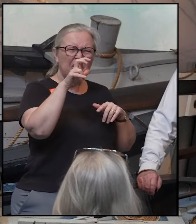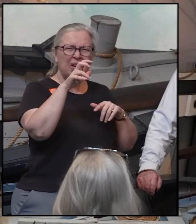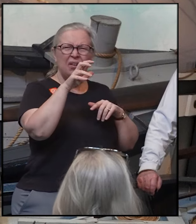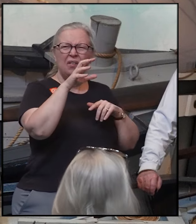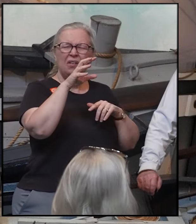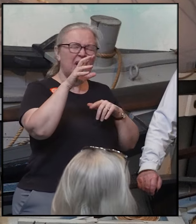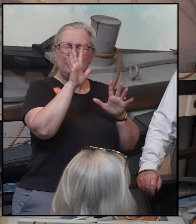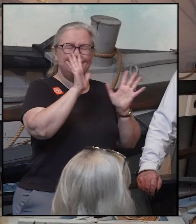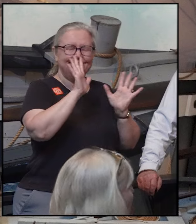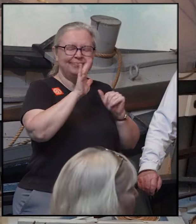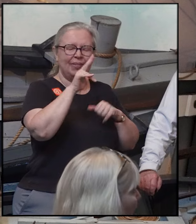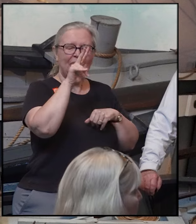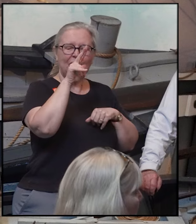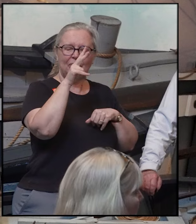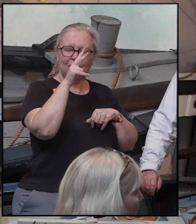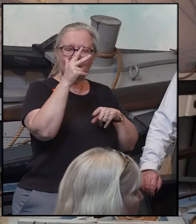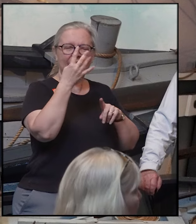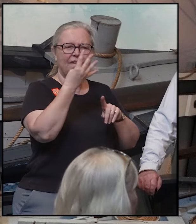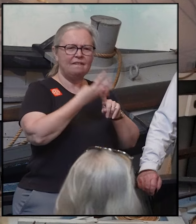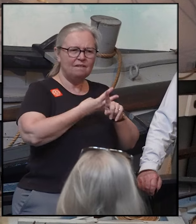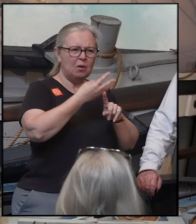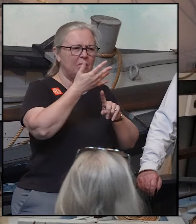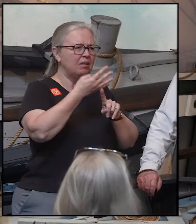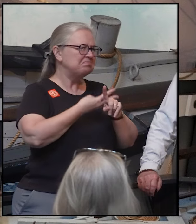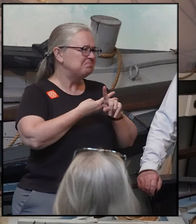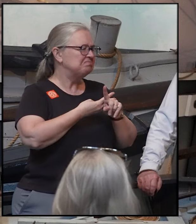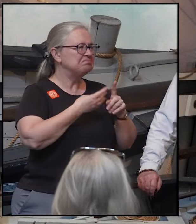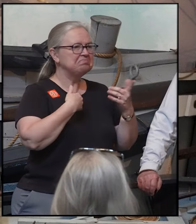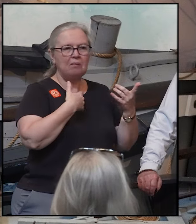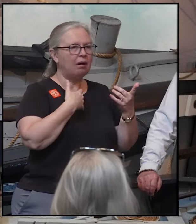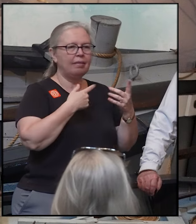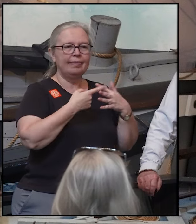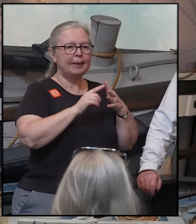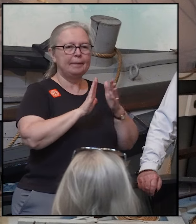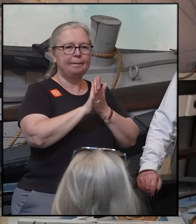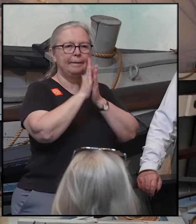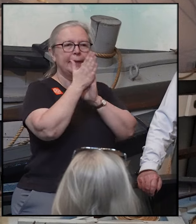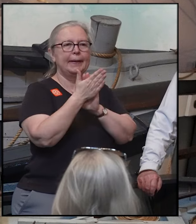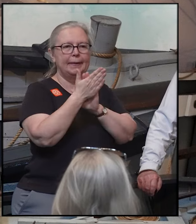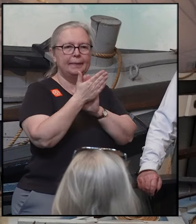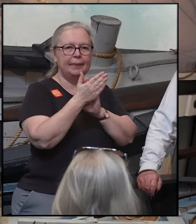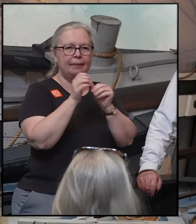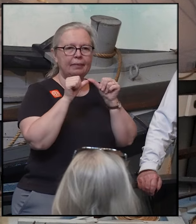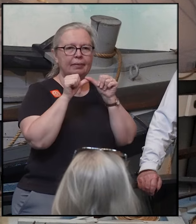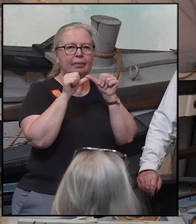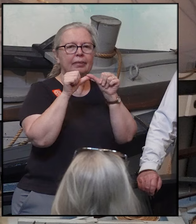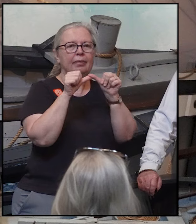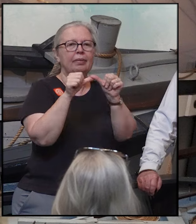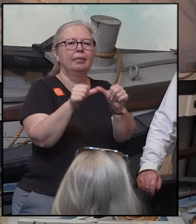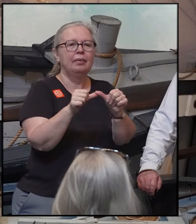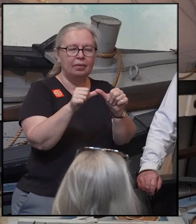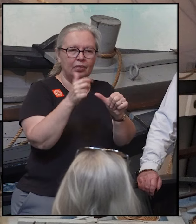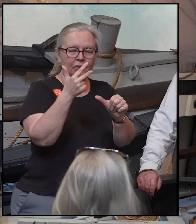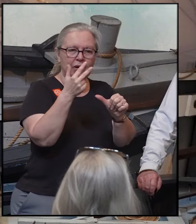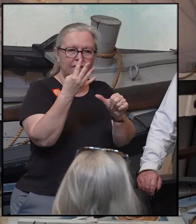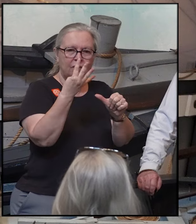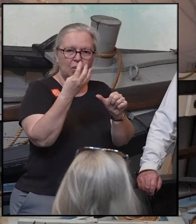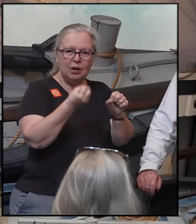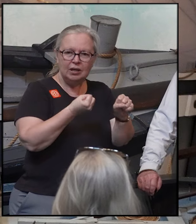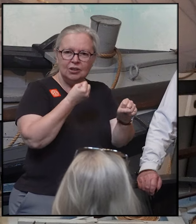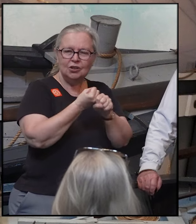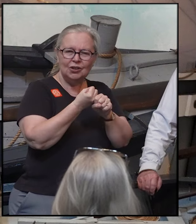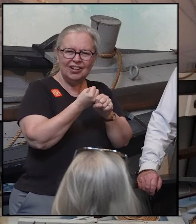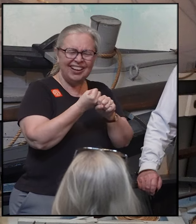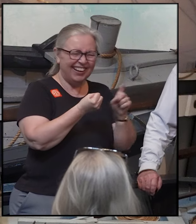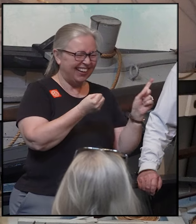by the end, were three and four years. And we have records of trips that were eight and eleven years,